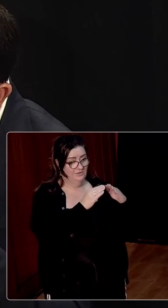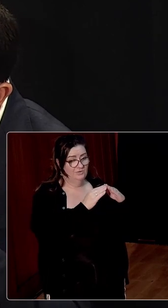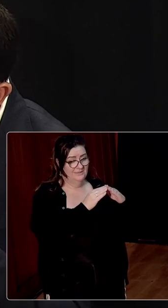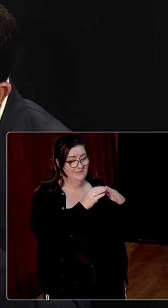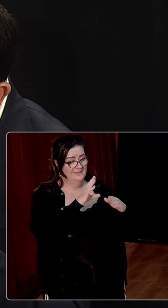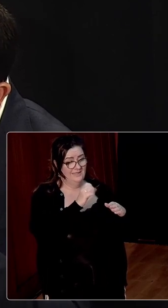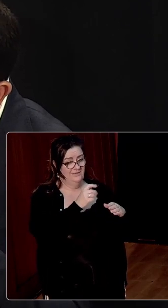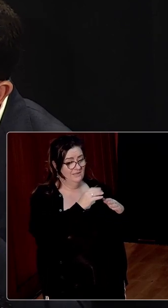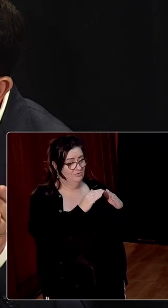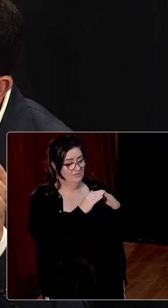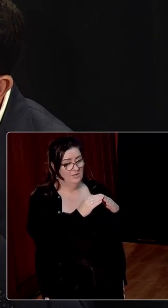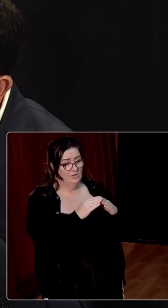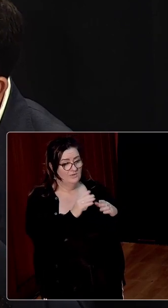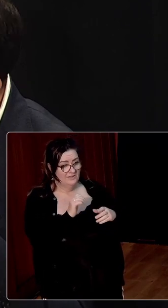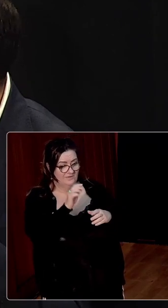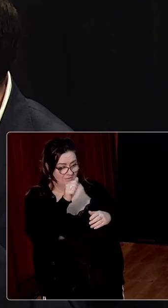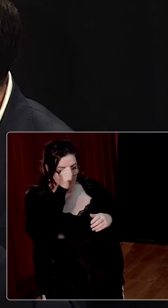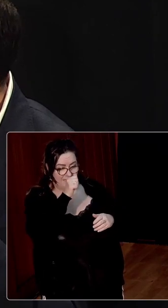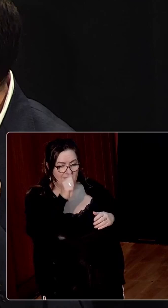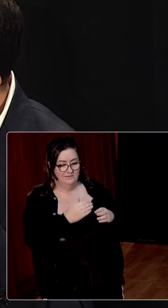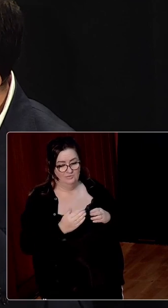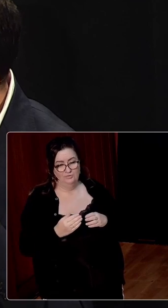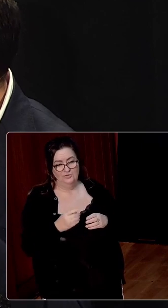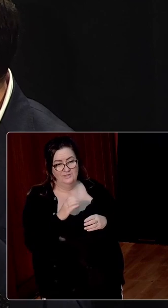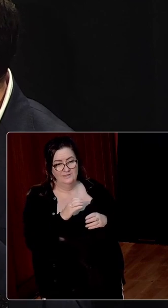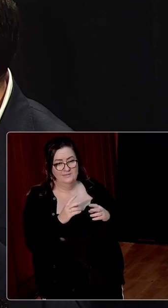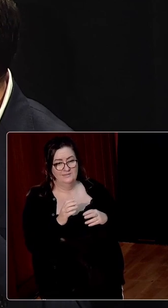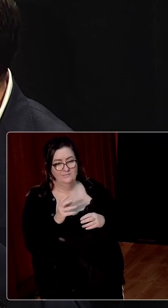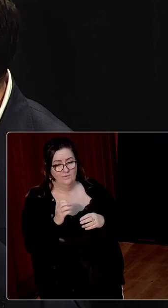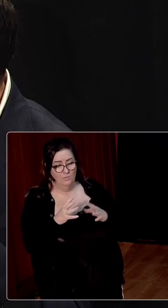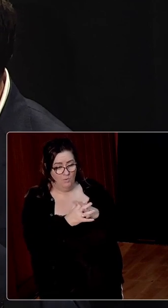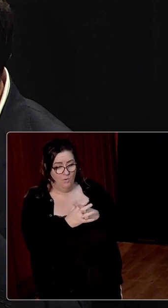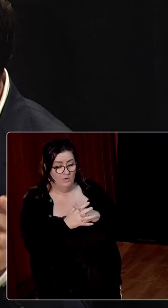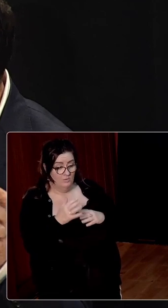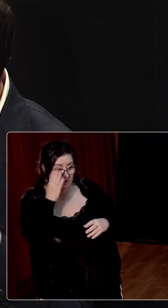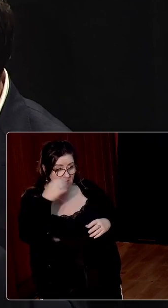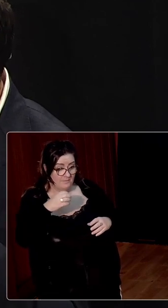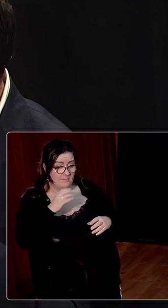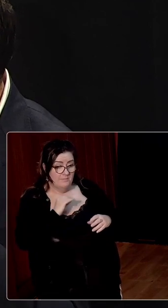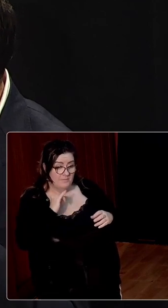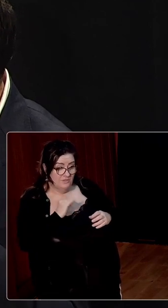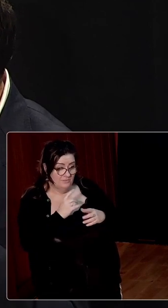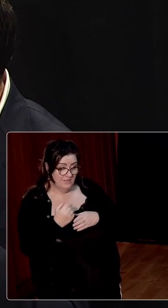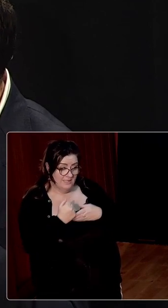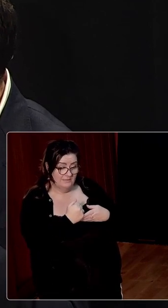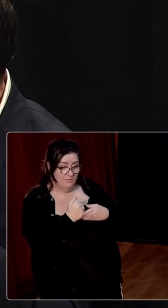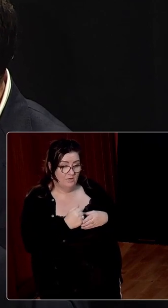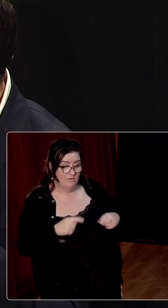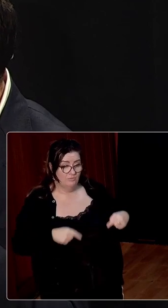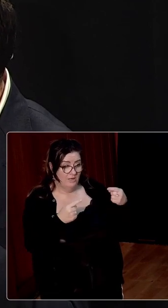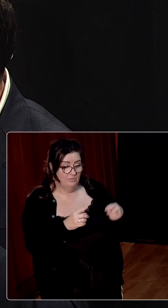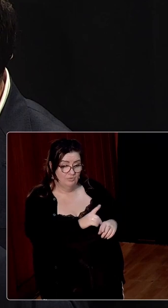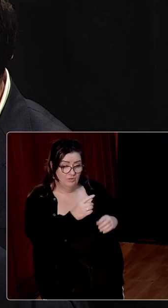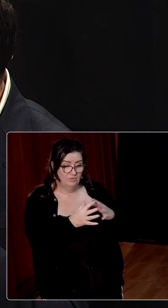those fighting during the Civil War. And she asked the question, did many priests defy the bishops in sort of supporting the rebels during the Civil War? Oh, yes,